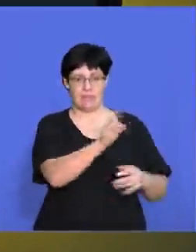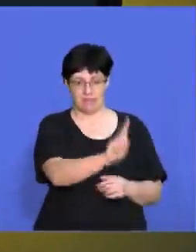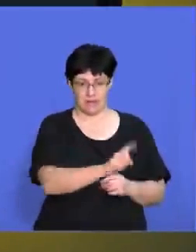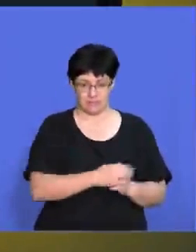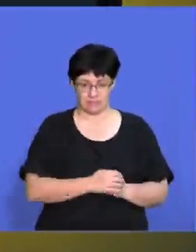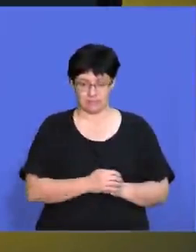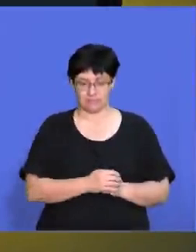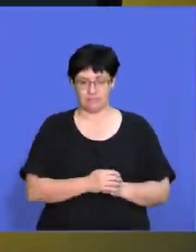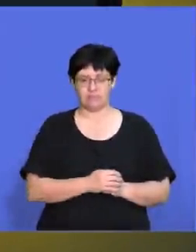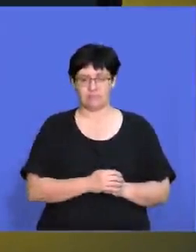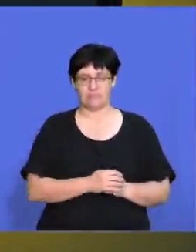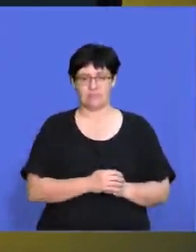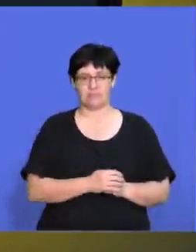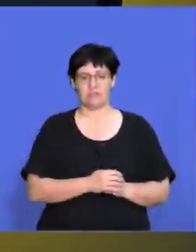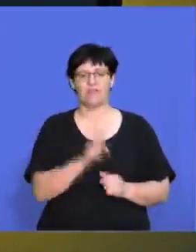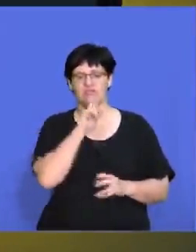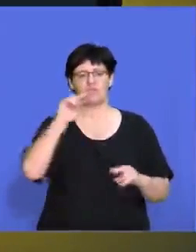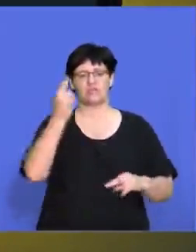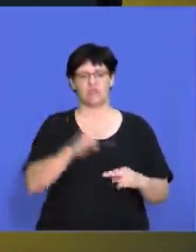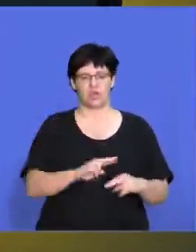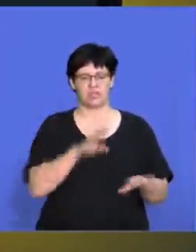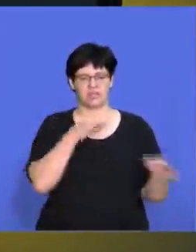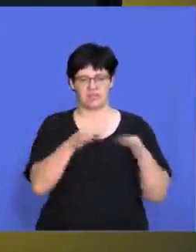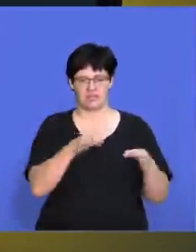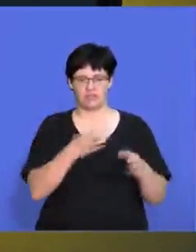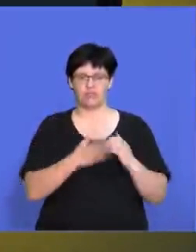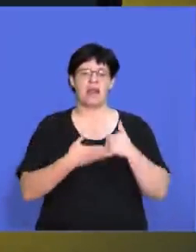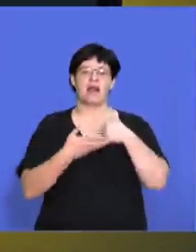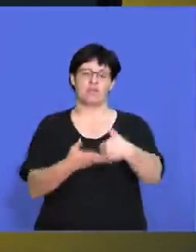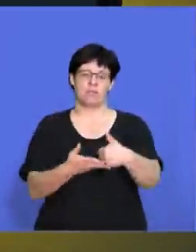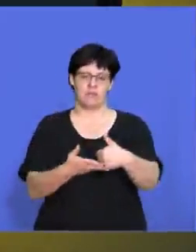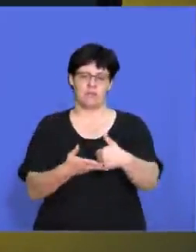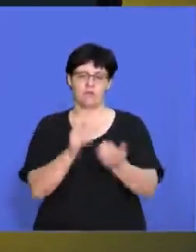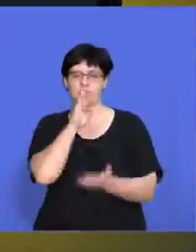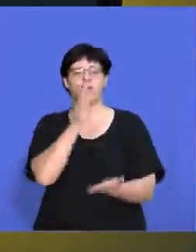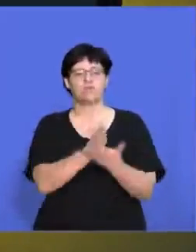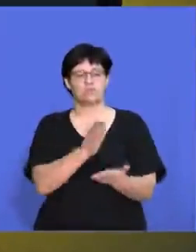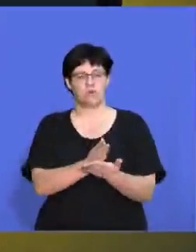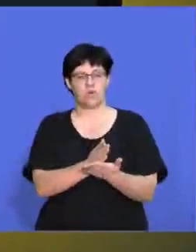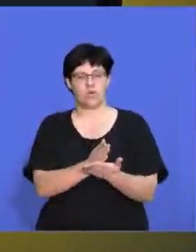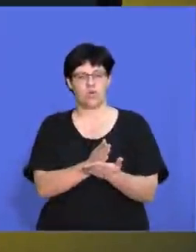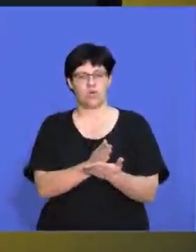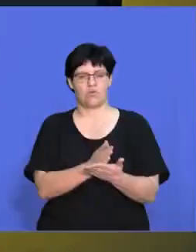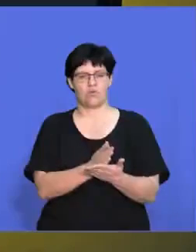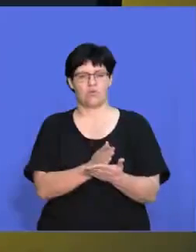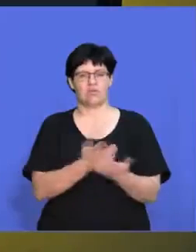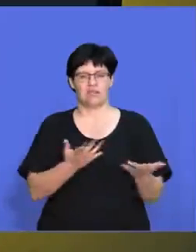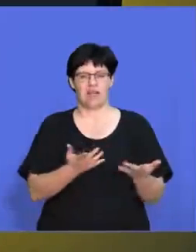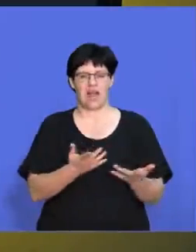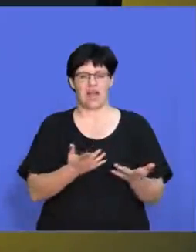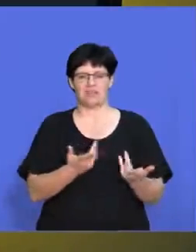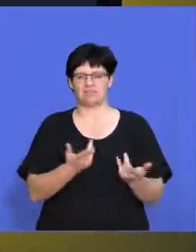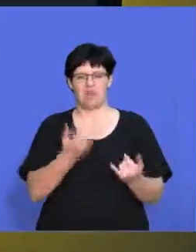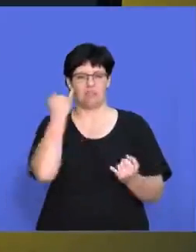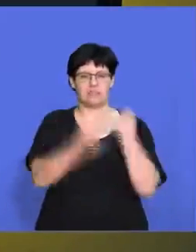your, your paper one. We're just going to go through them, uh, briefly. And I'm just going to help you to make sure that you don't make, uh,